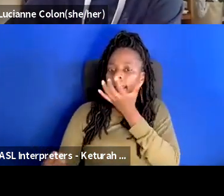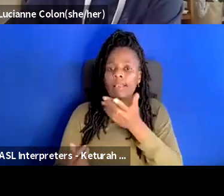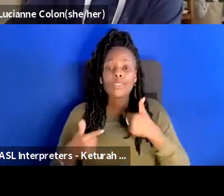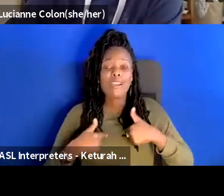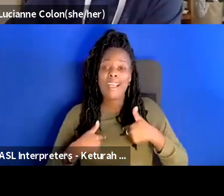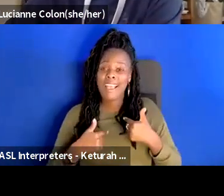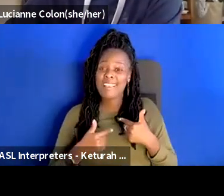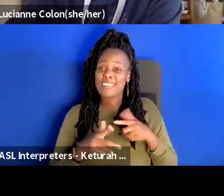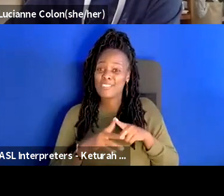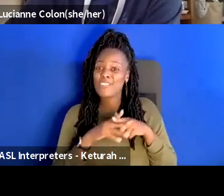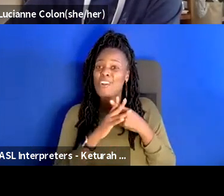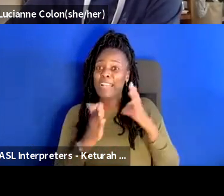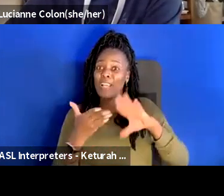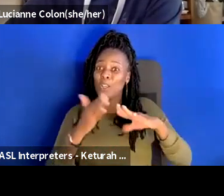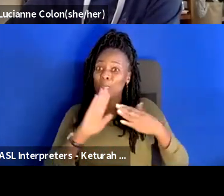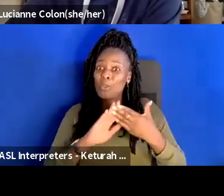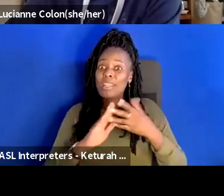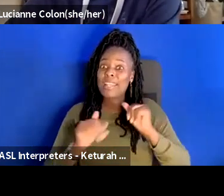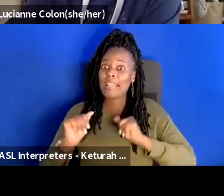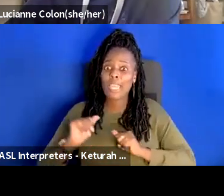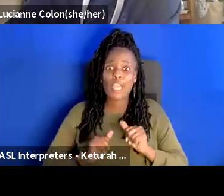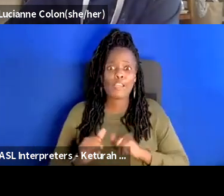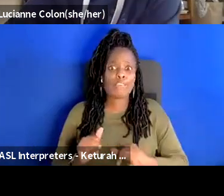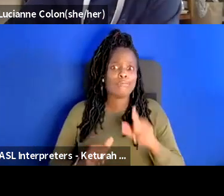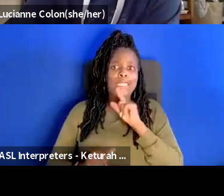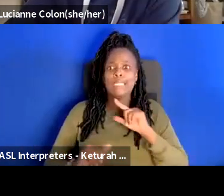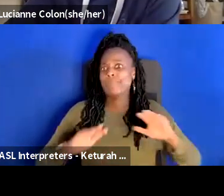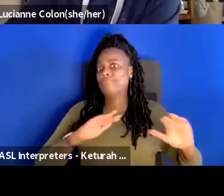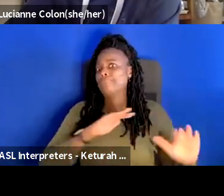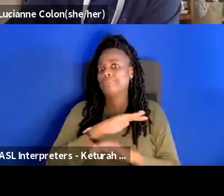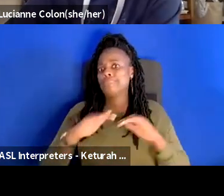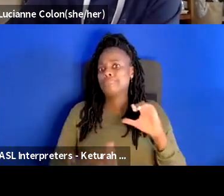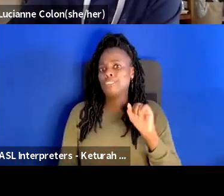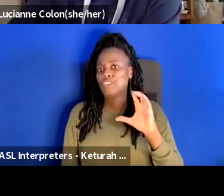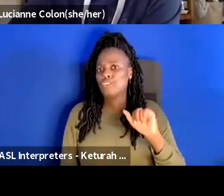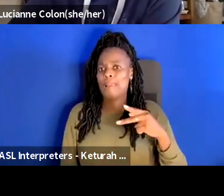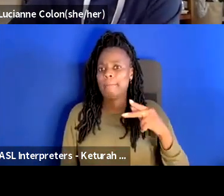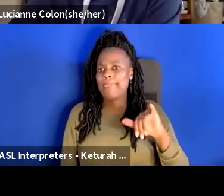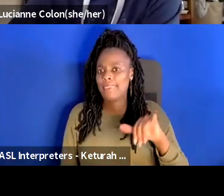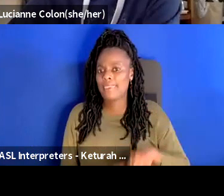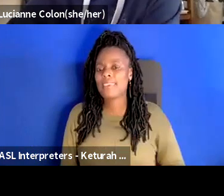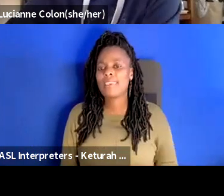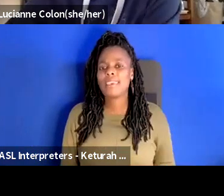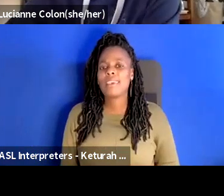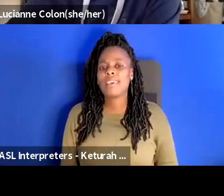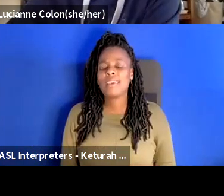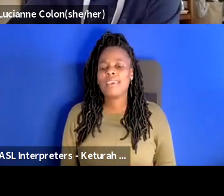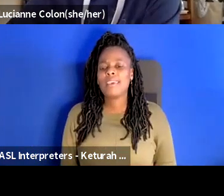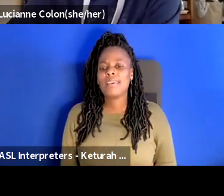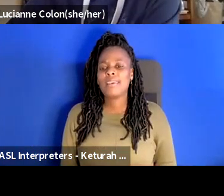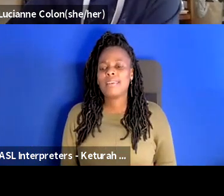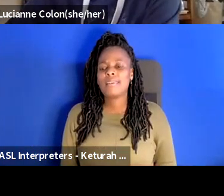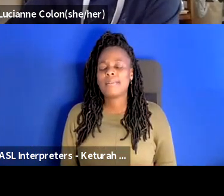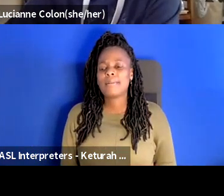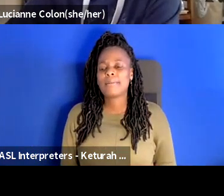theater which is super scrappy um and i think um as